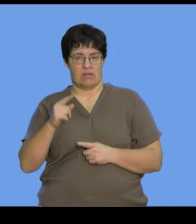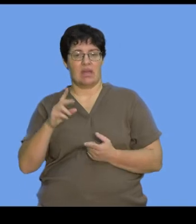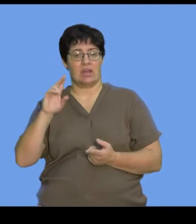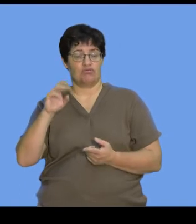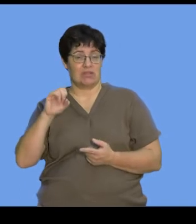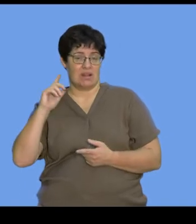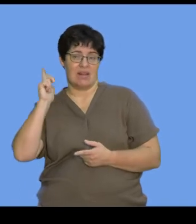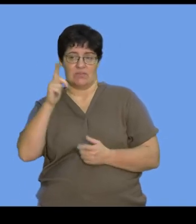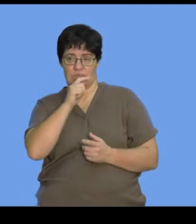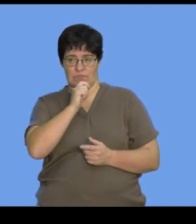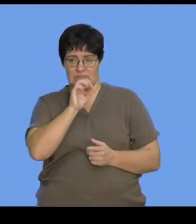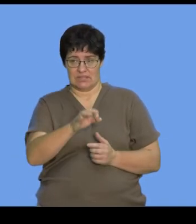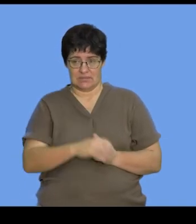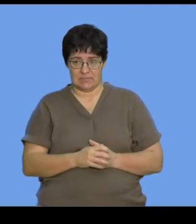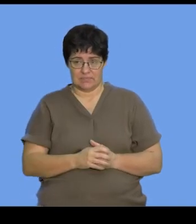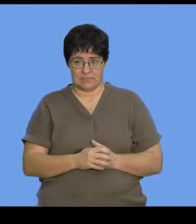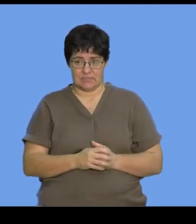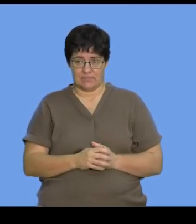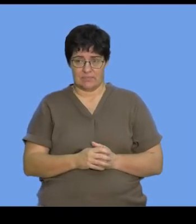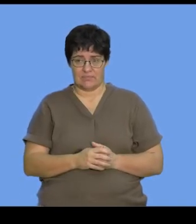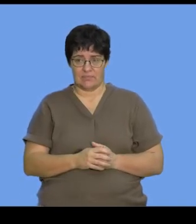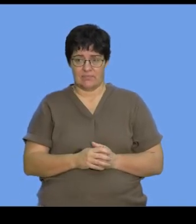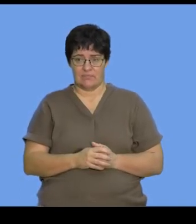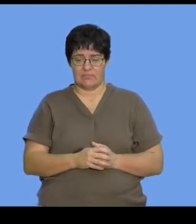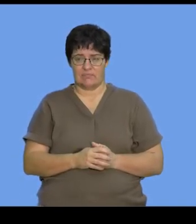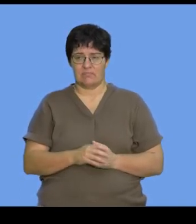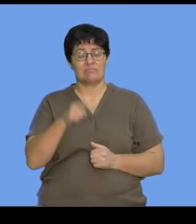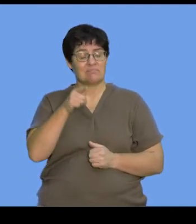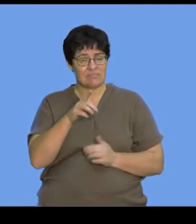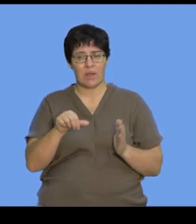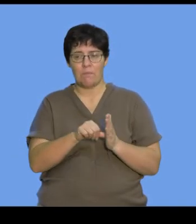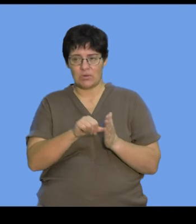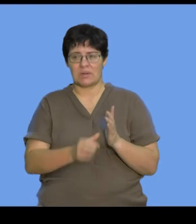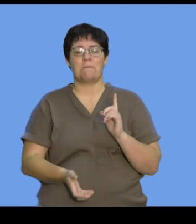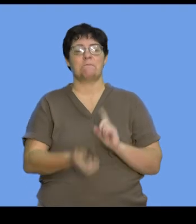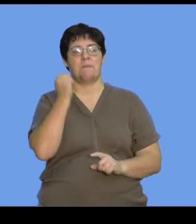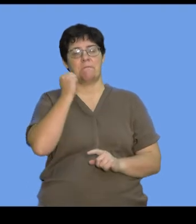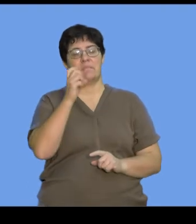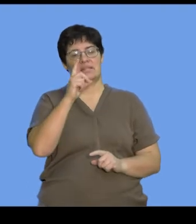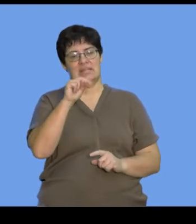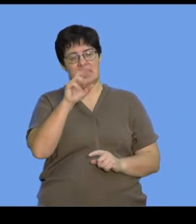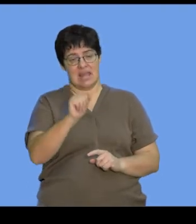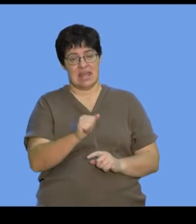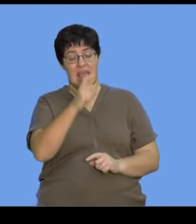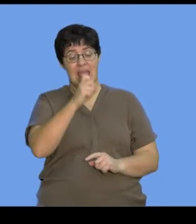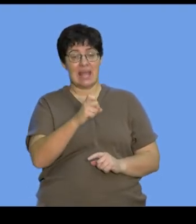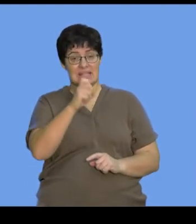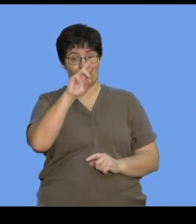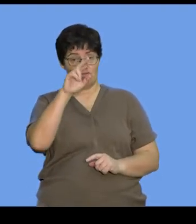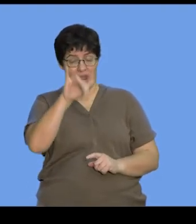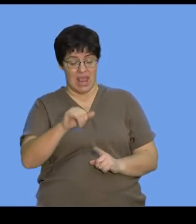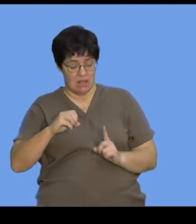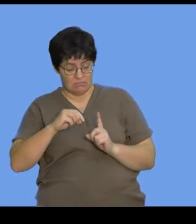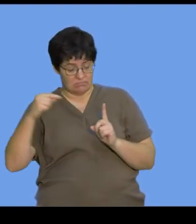used. Okay. We also know that, you know, this was significant to the discovery of DNA. These x-ray